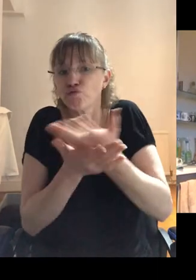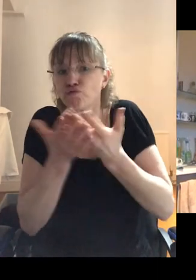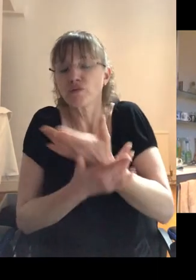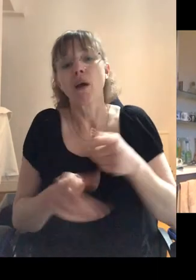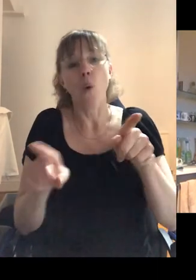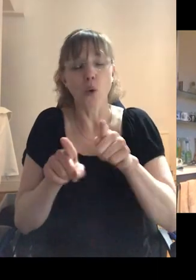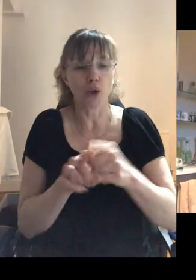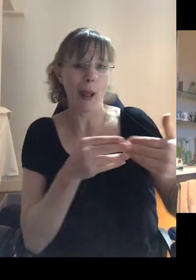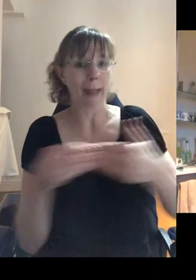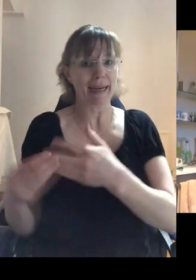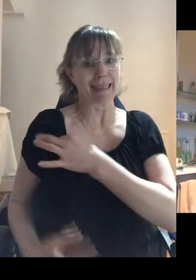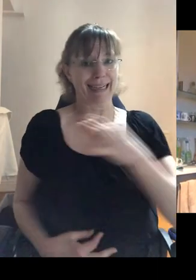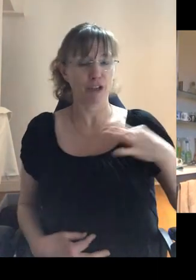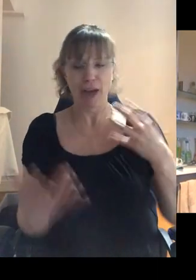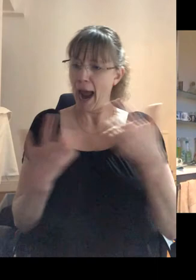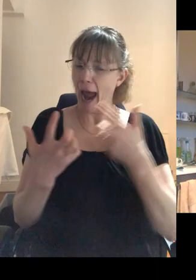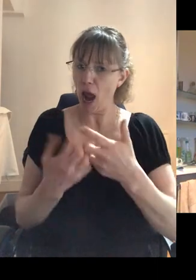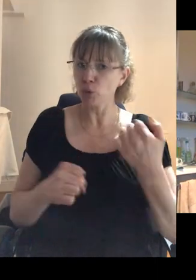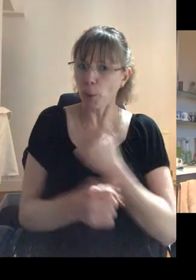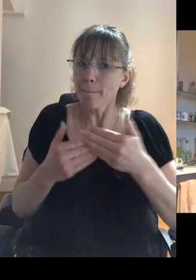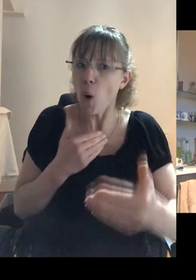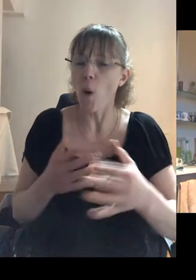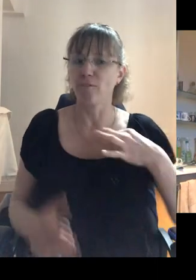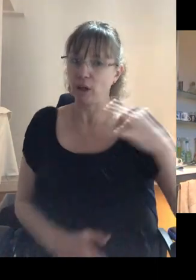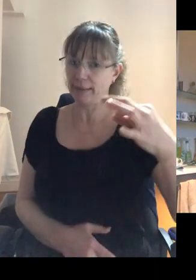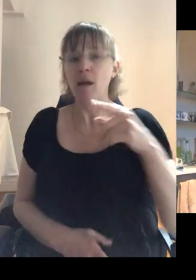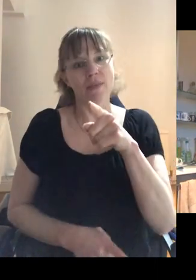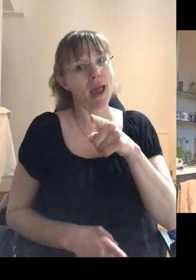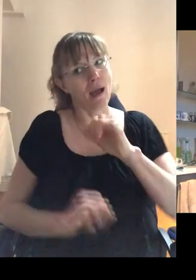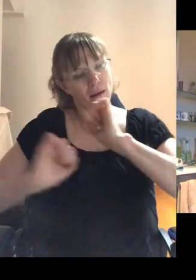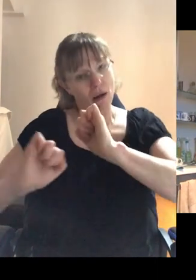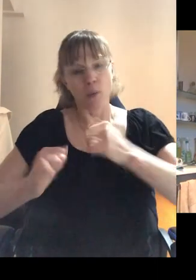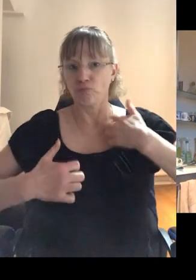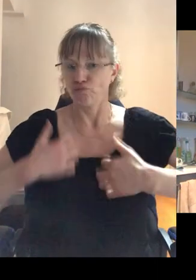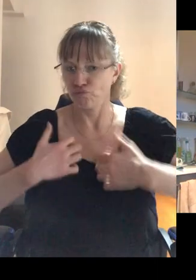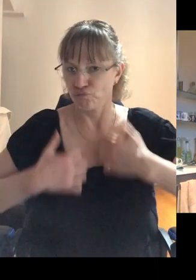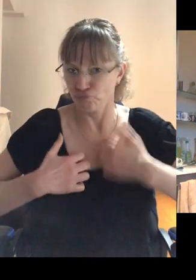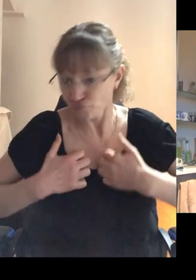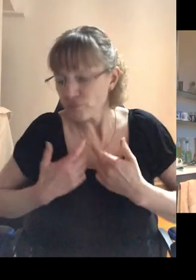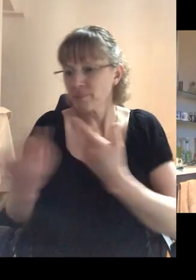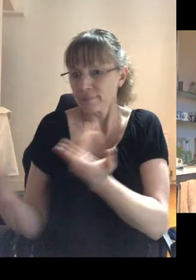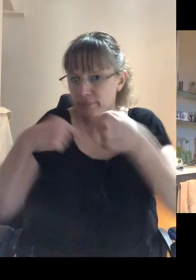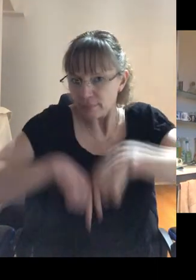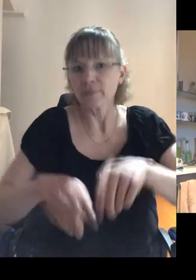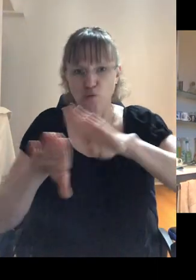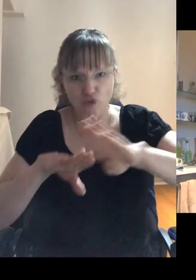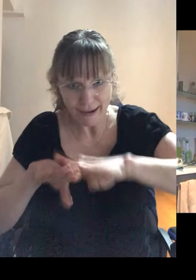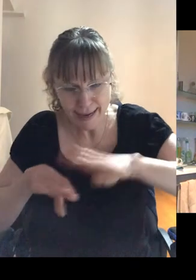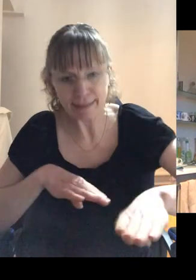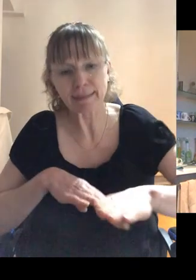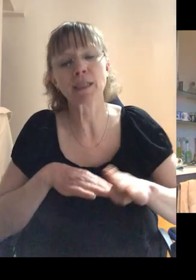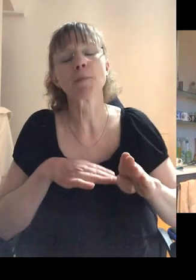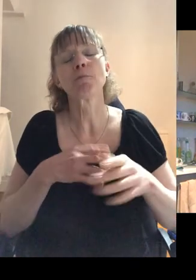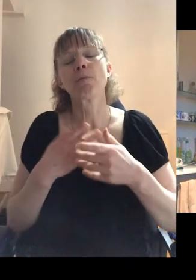about the potential to think about how they could do more with volunteers. They were very keen. THD Cymru came on board. did the training. Um,